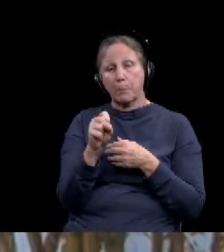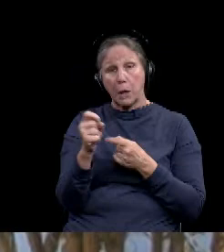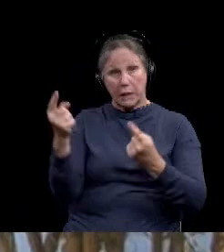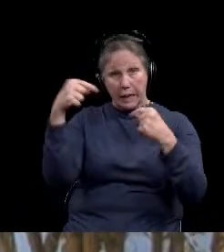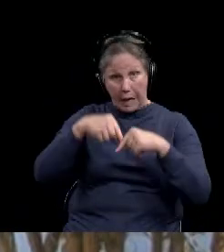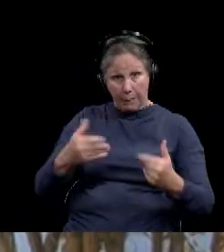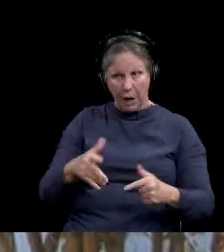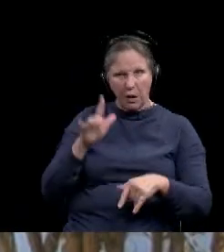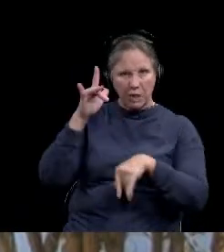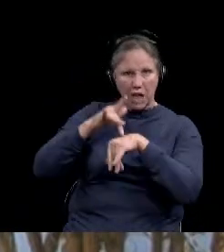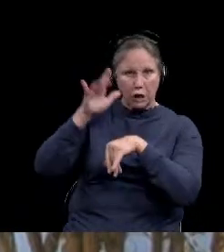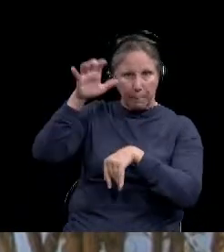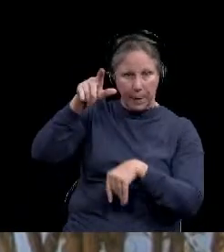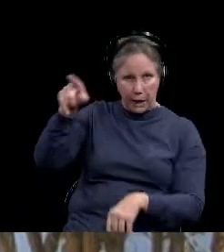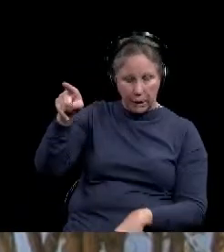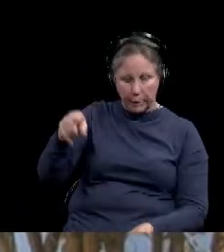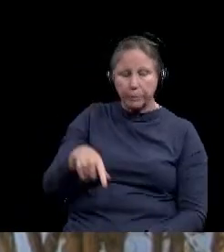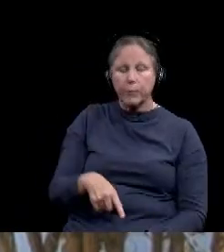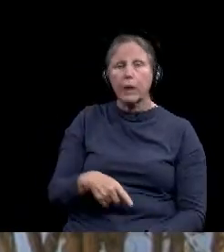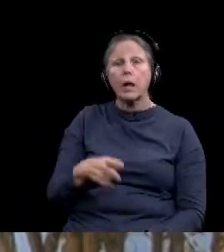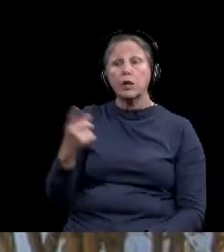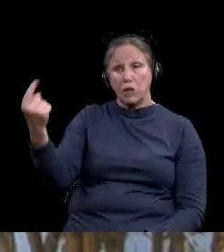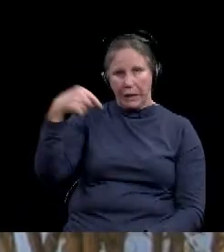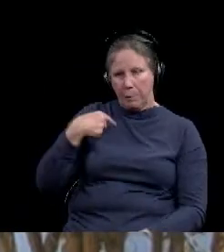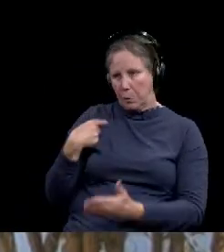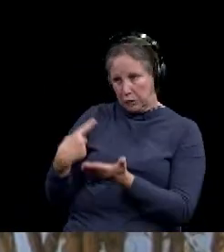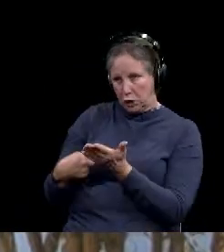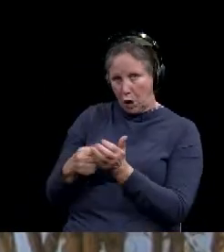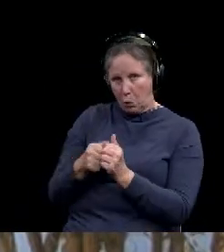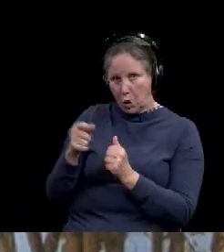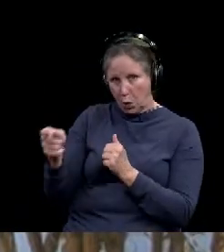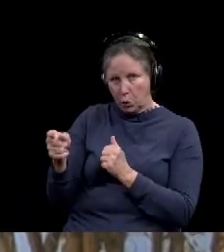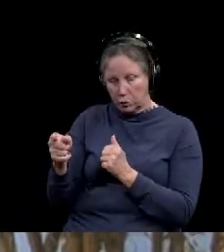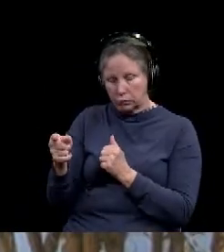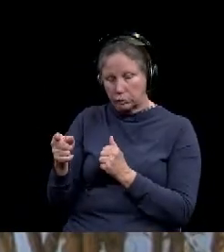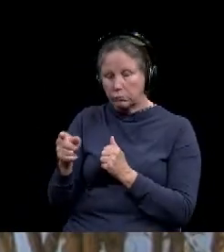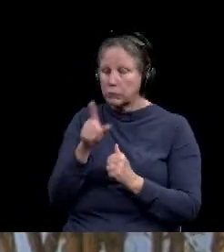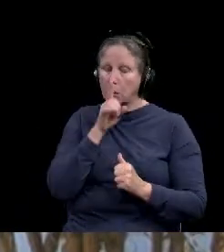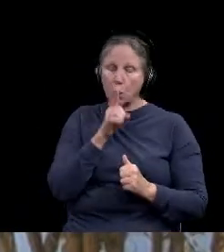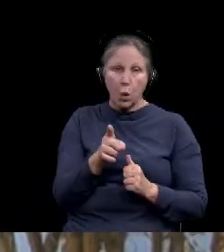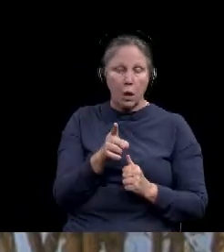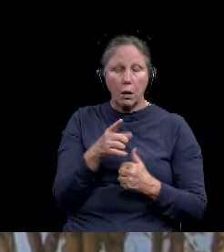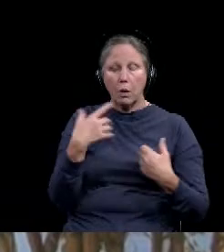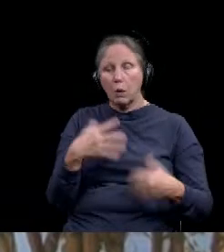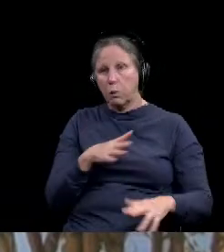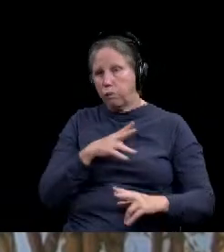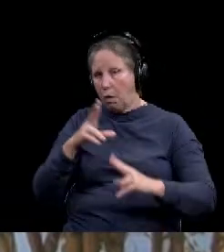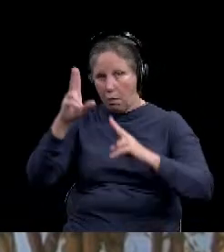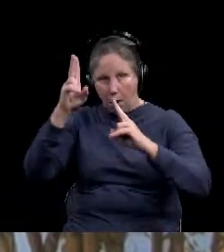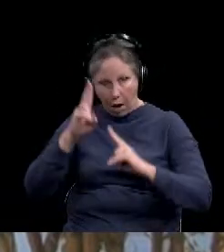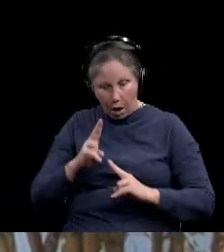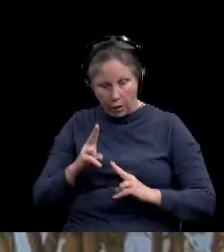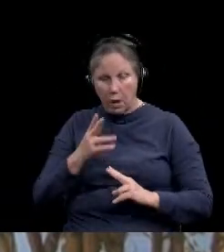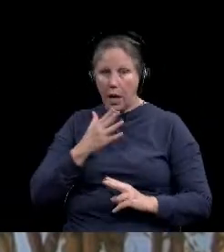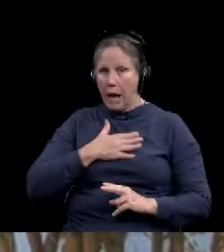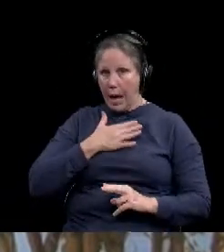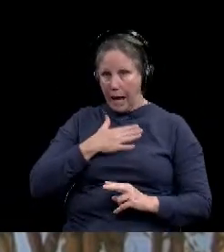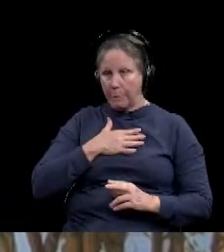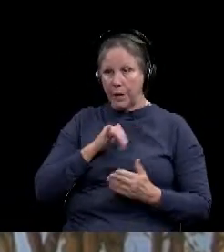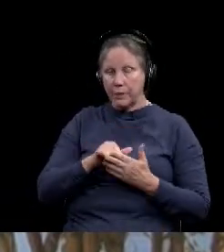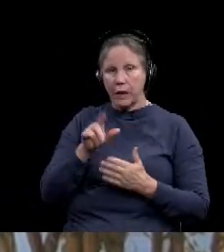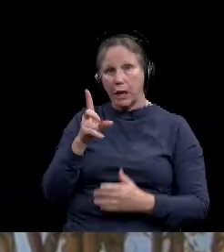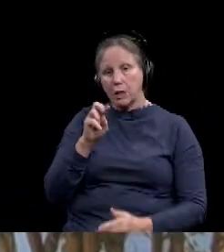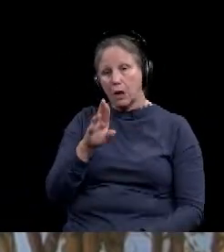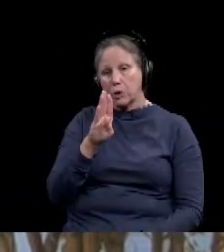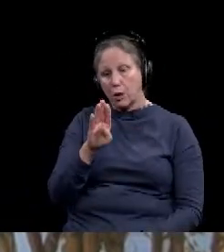and we were able to spend a little bit of time talking with her. That was a real honor and we are so grateful for the work that